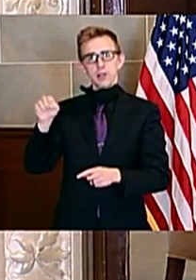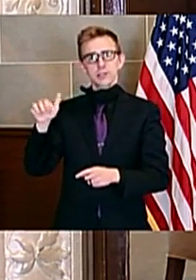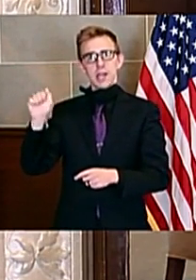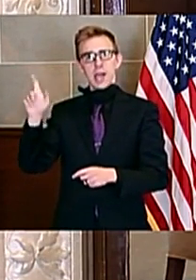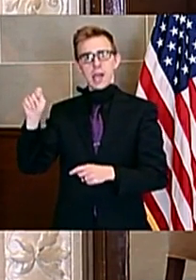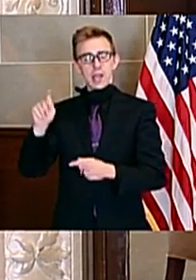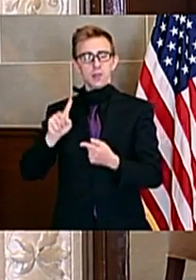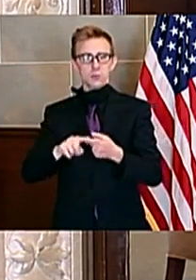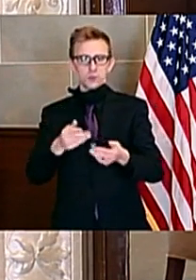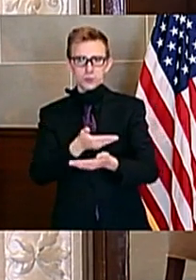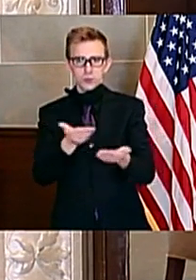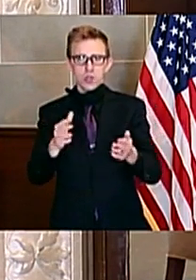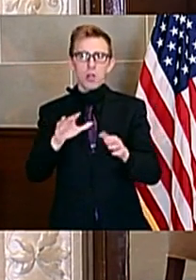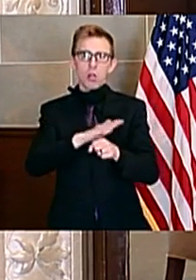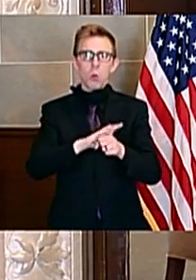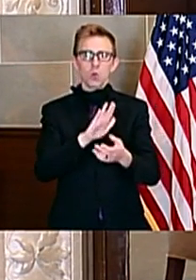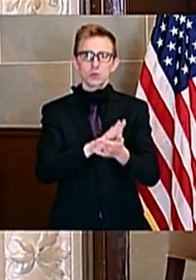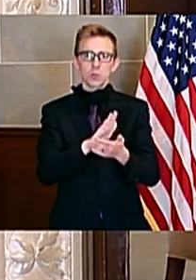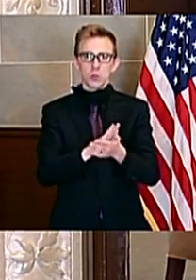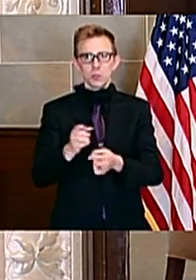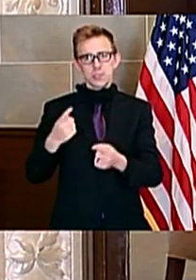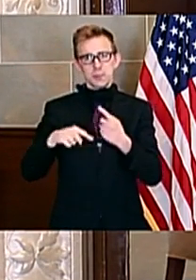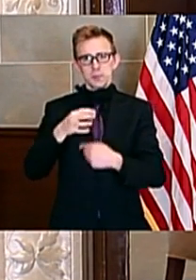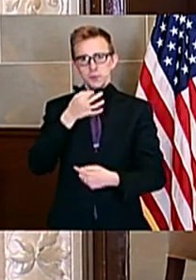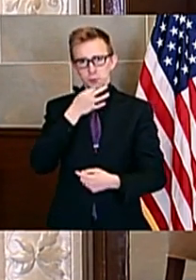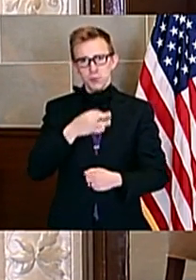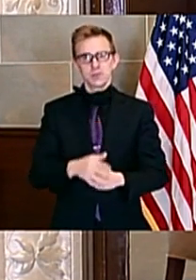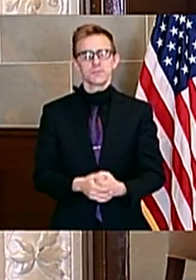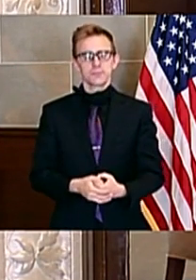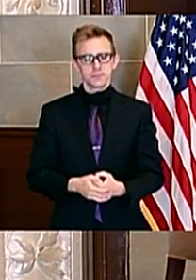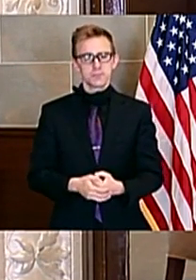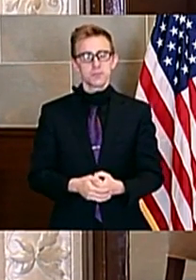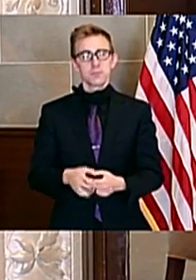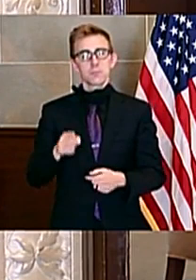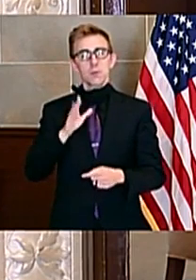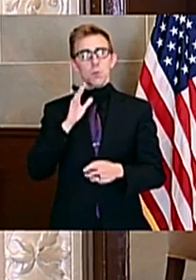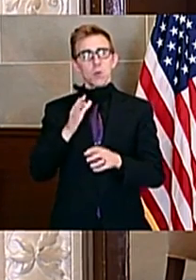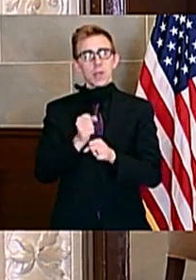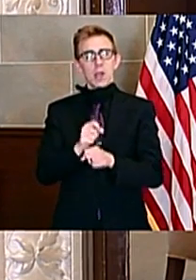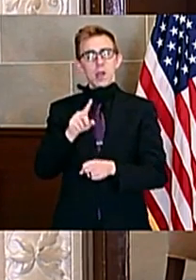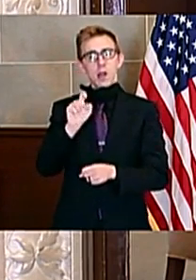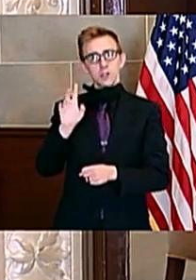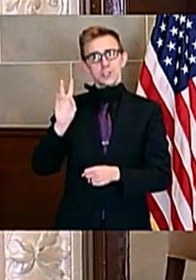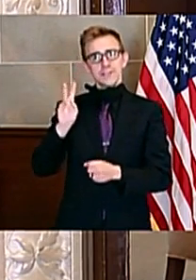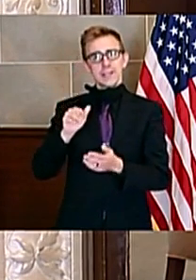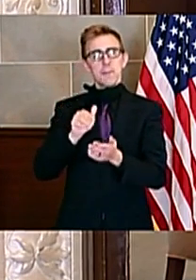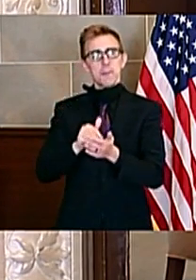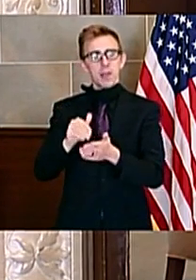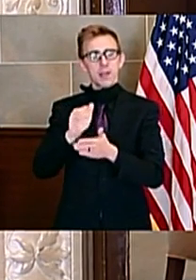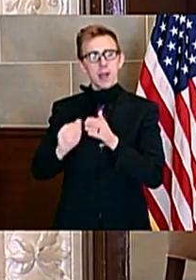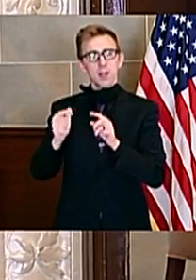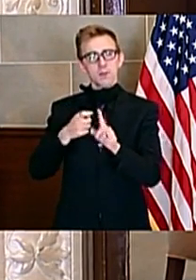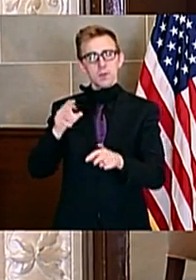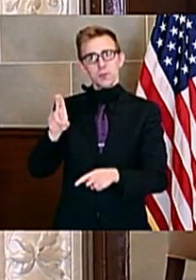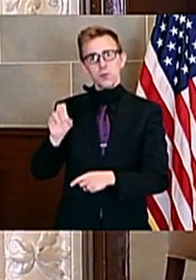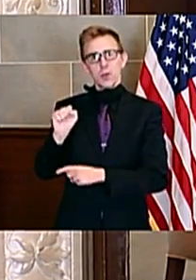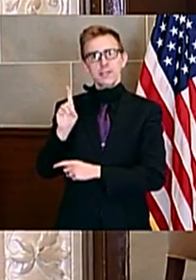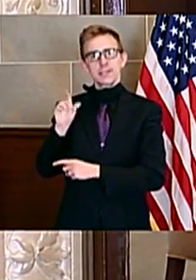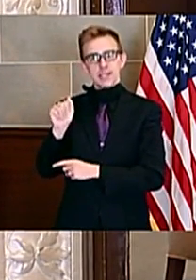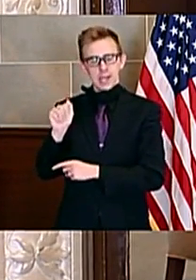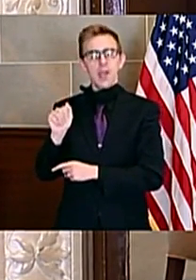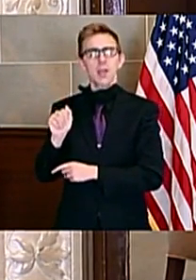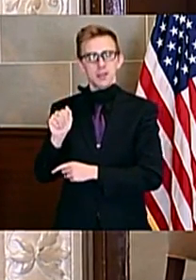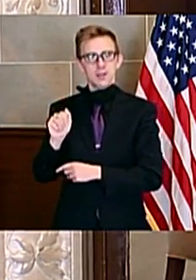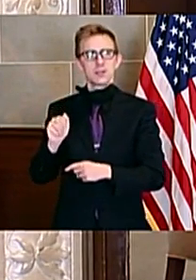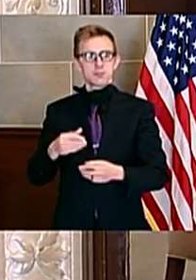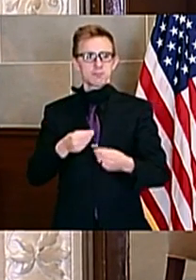schools in the coming weeks. Missouri schools will receive $117 million from the USDA to reimburse